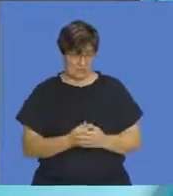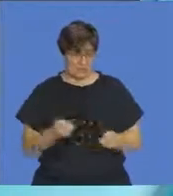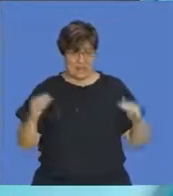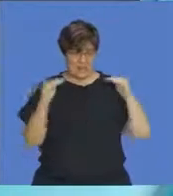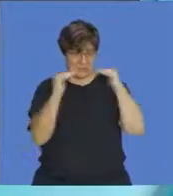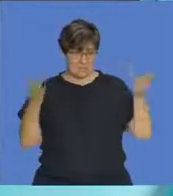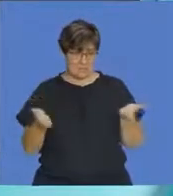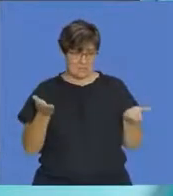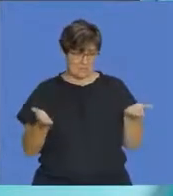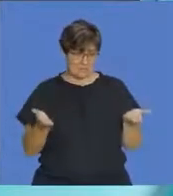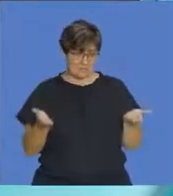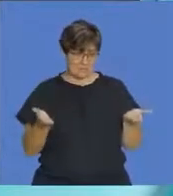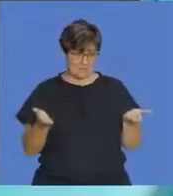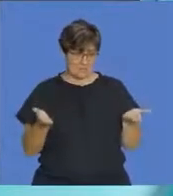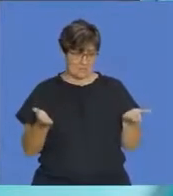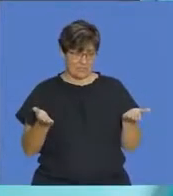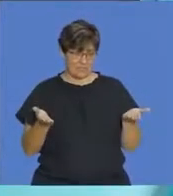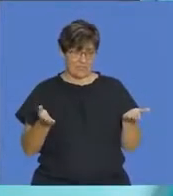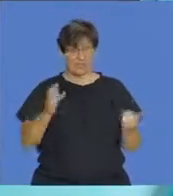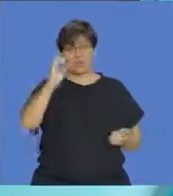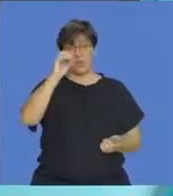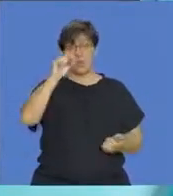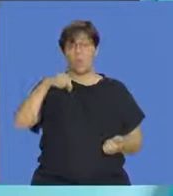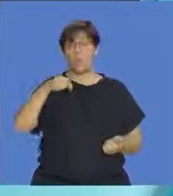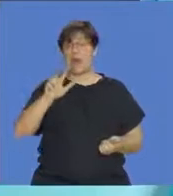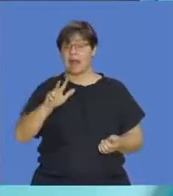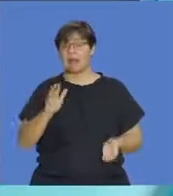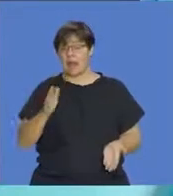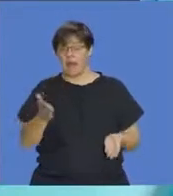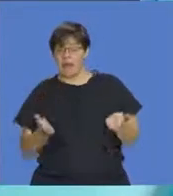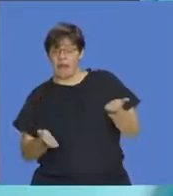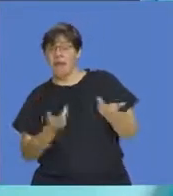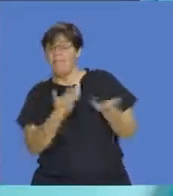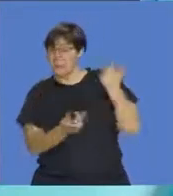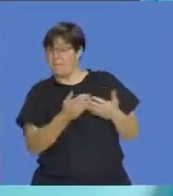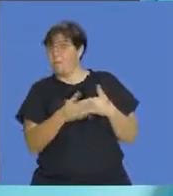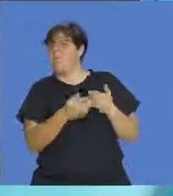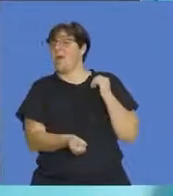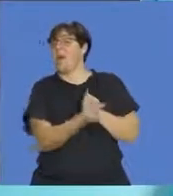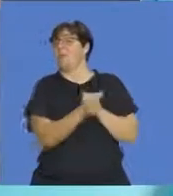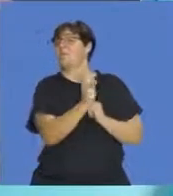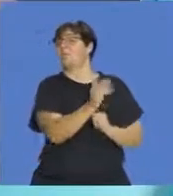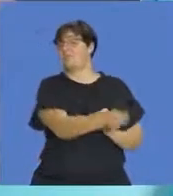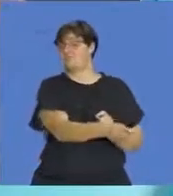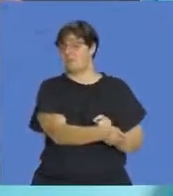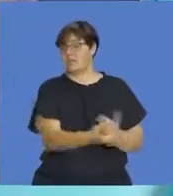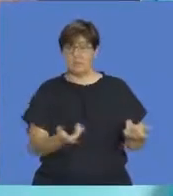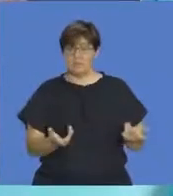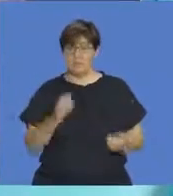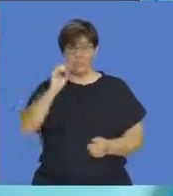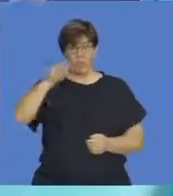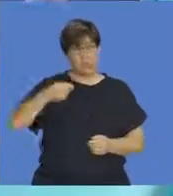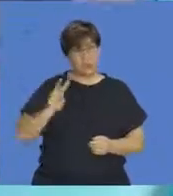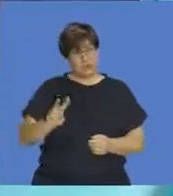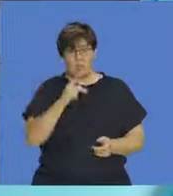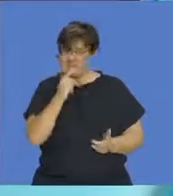But if the probability was 0.8, then it's more likely to take place. If the probability was 0.2,